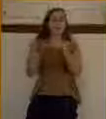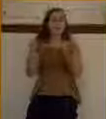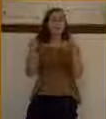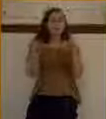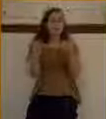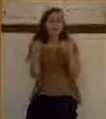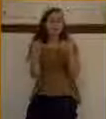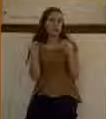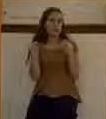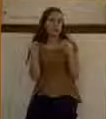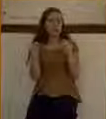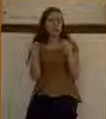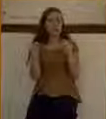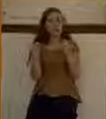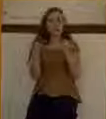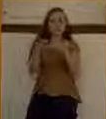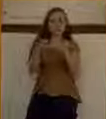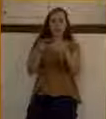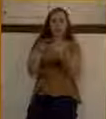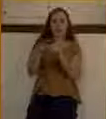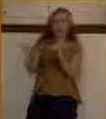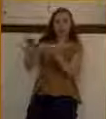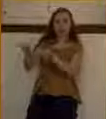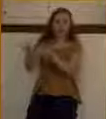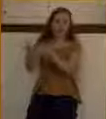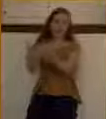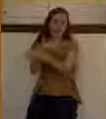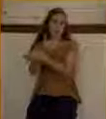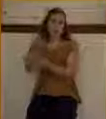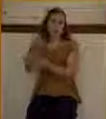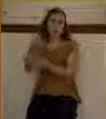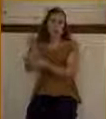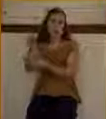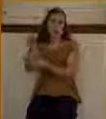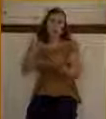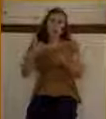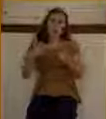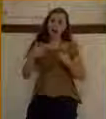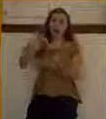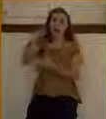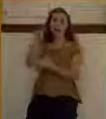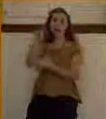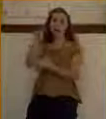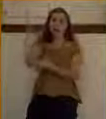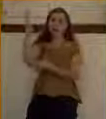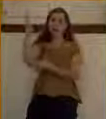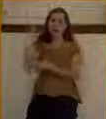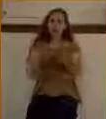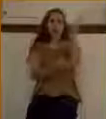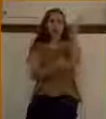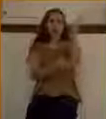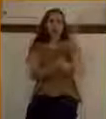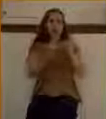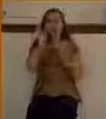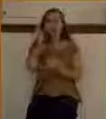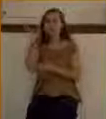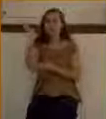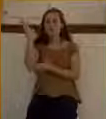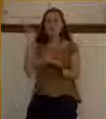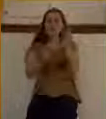spot of the New Testament Jericho. was filled with palm trees, this spot. It was filled with fruit trees. It was filled with